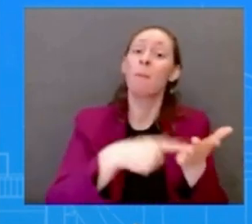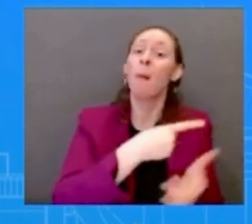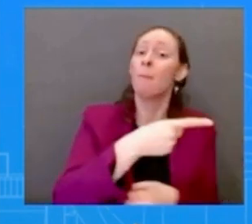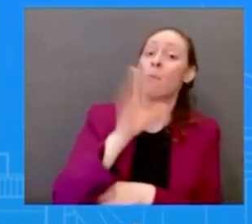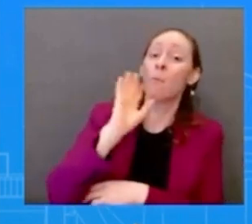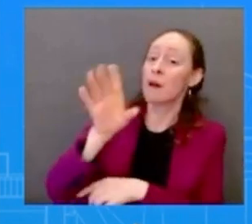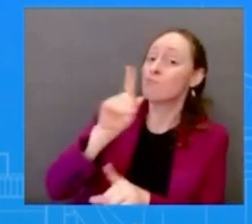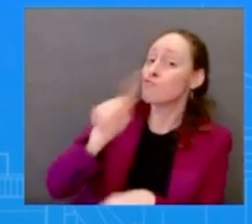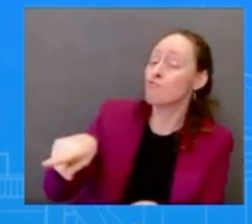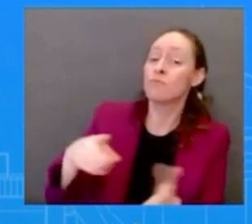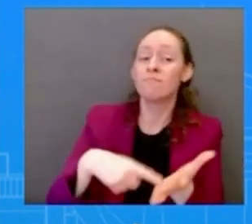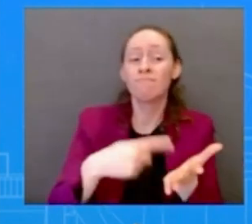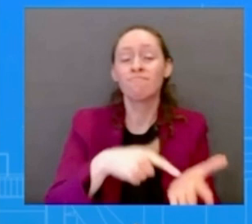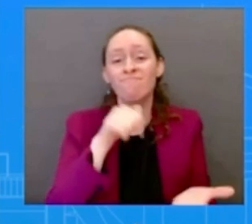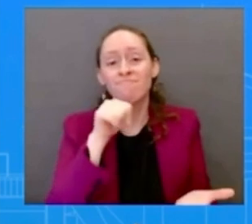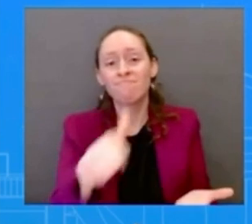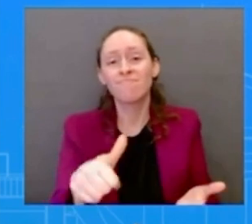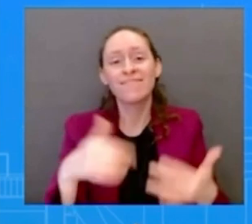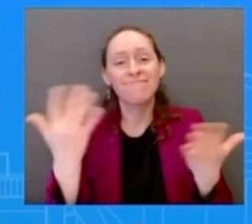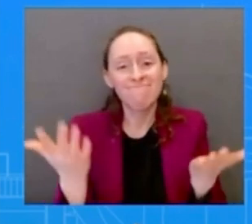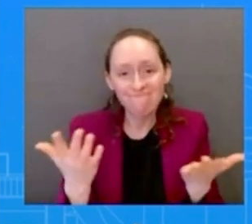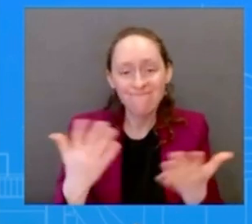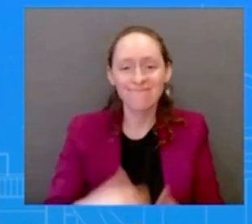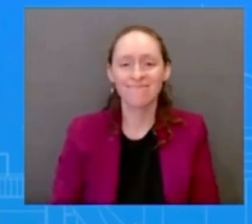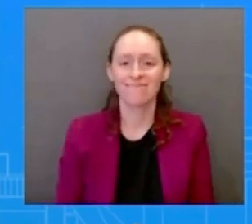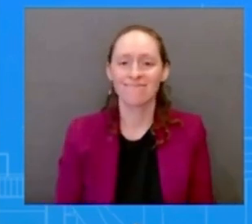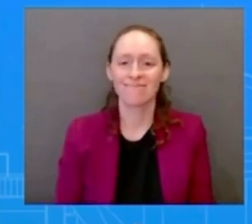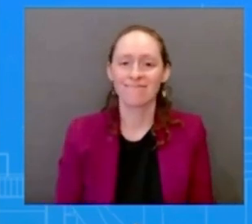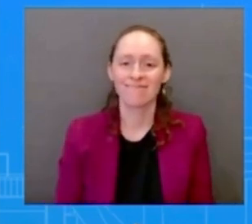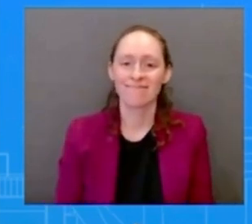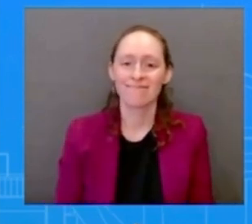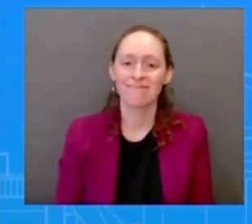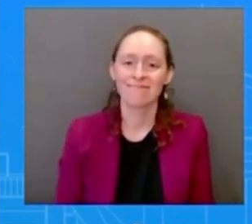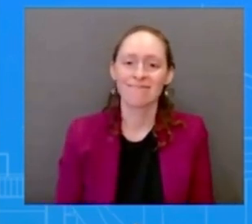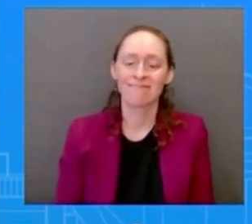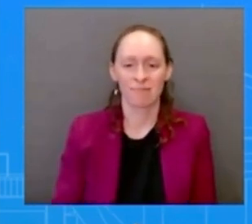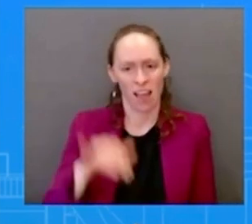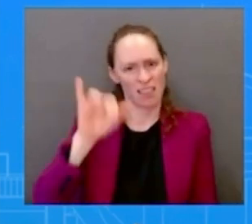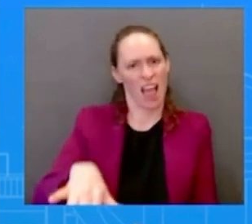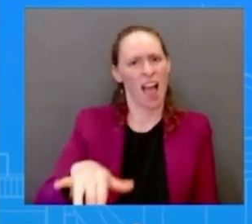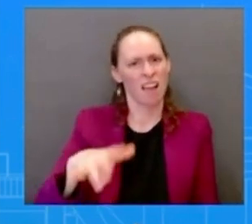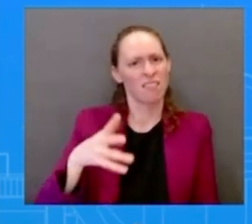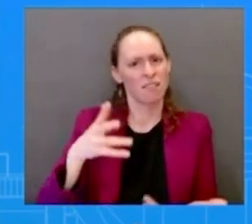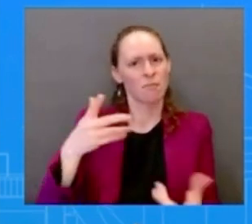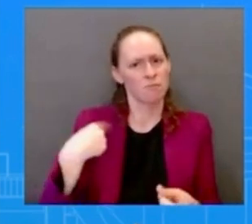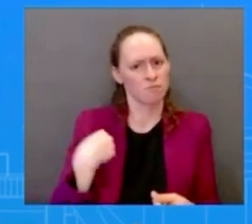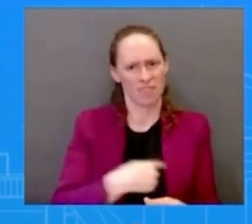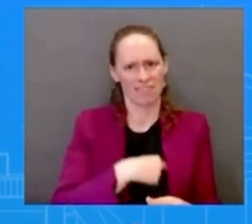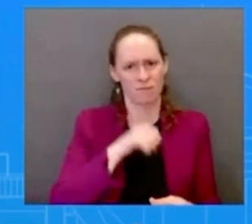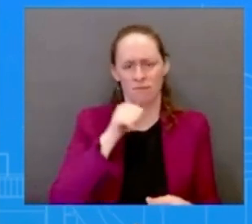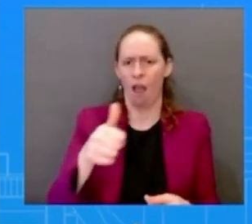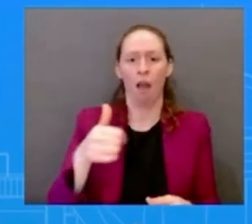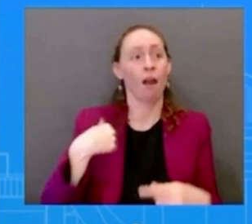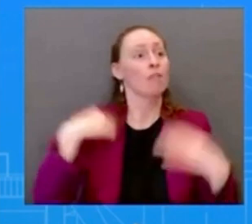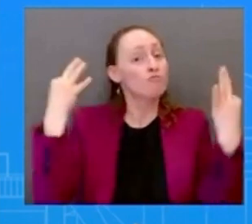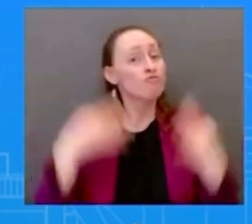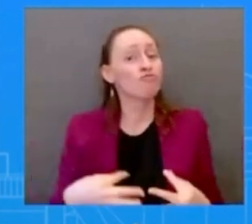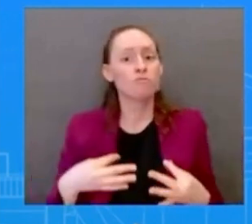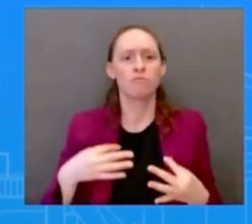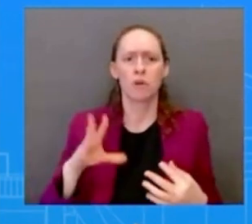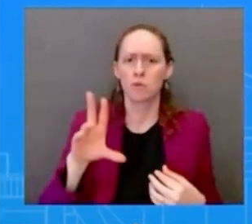decision it is a a decision that happens with the visiting country in coordination with them with that guys i'll see you